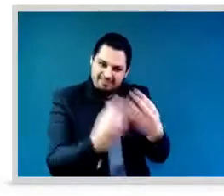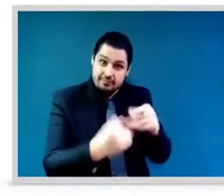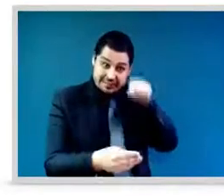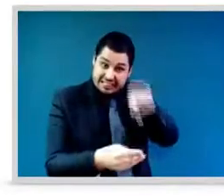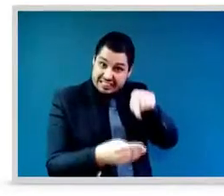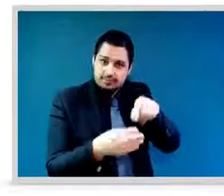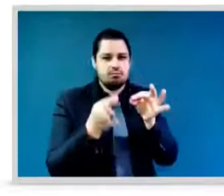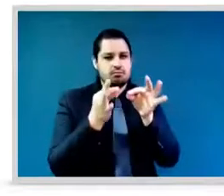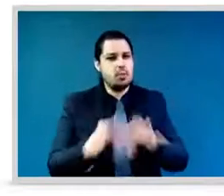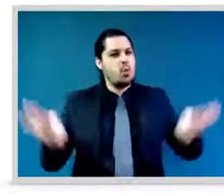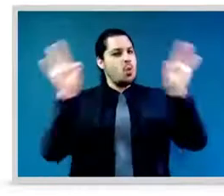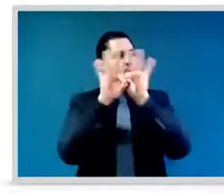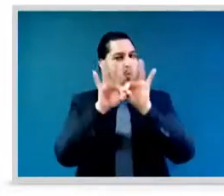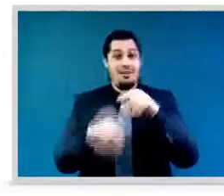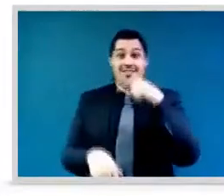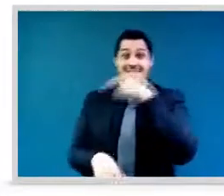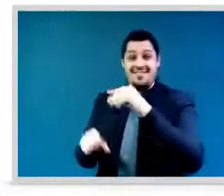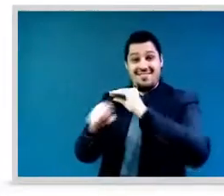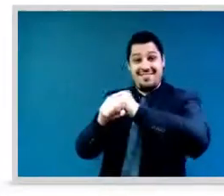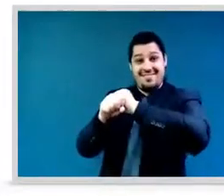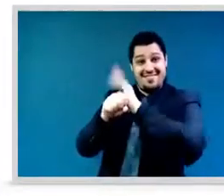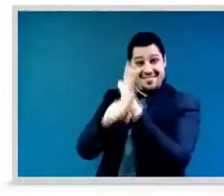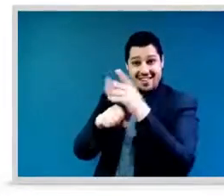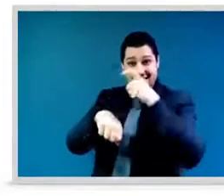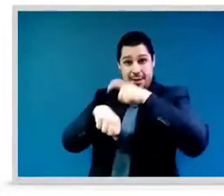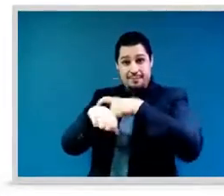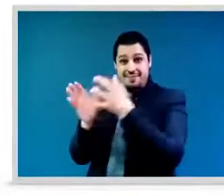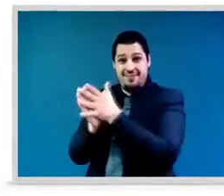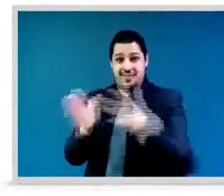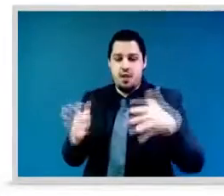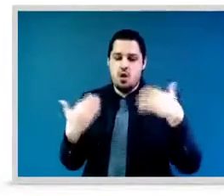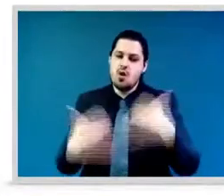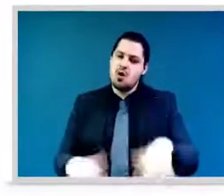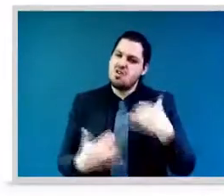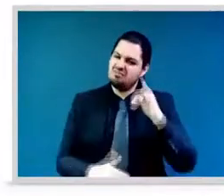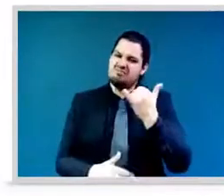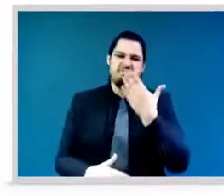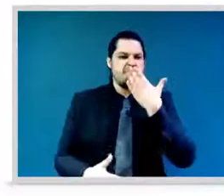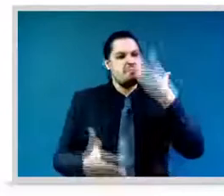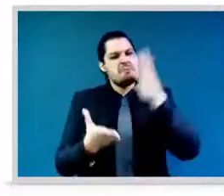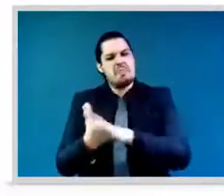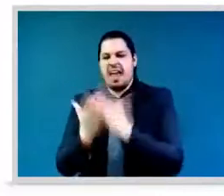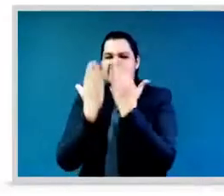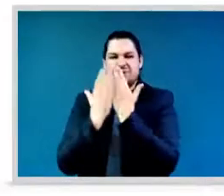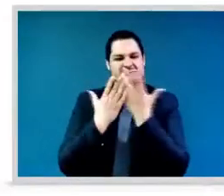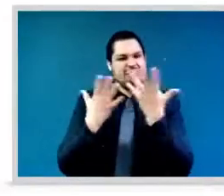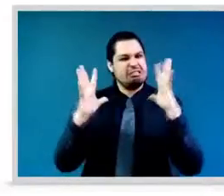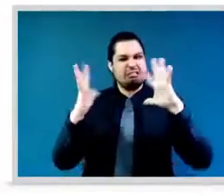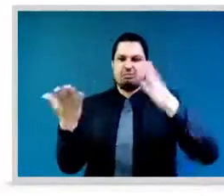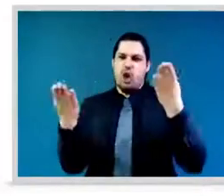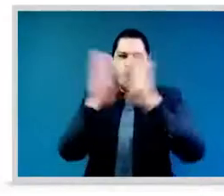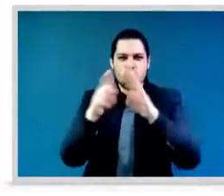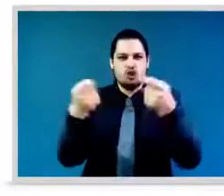we have witnessed what we already knew and that is that schools in many countries provide much more than just an